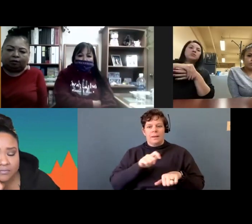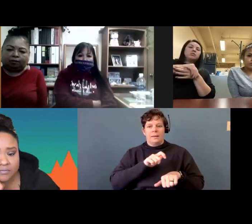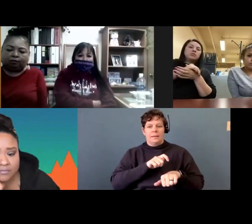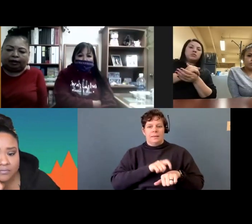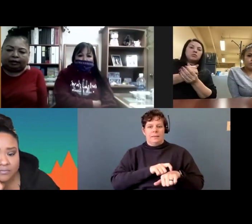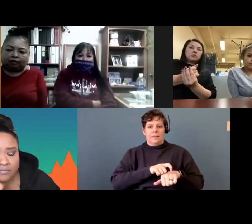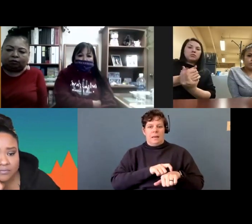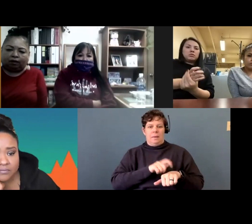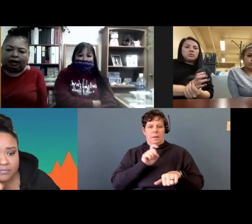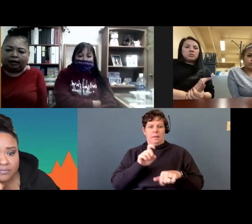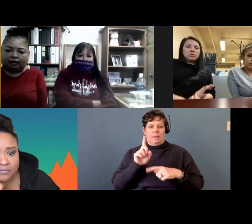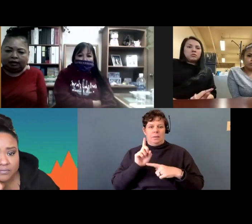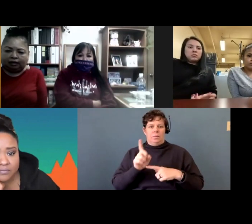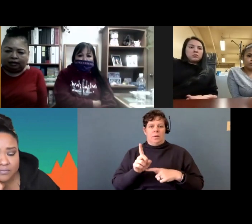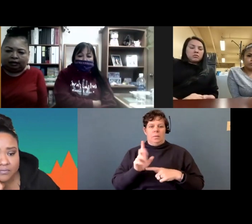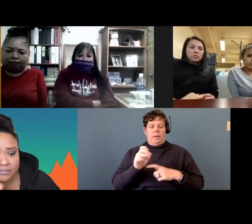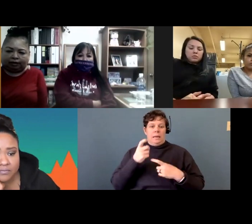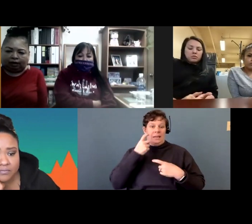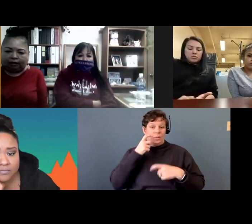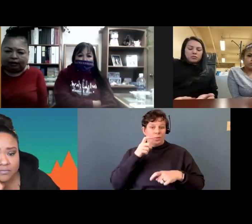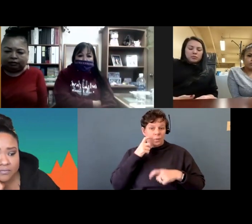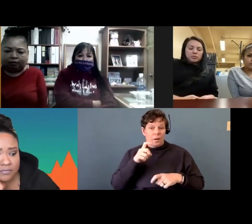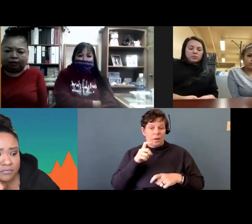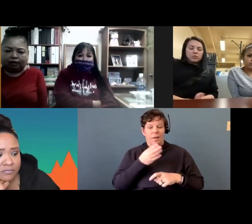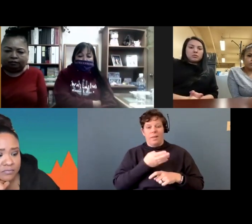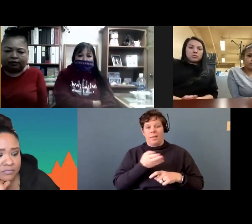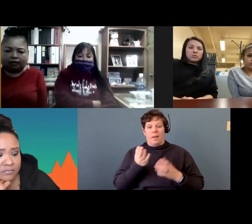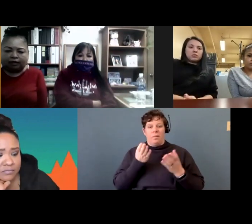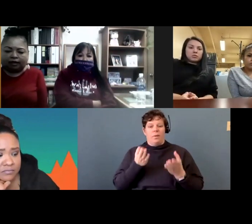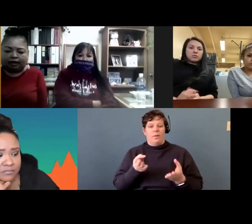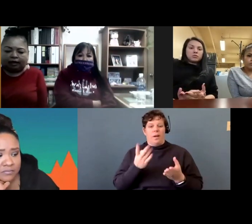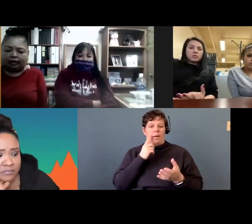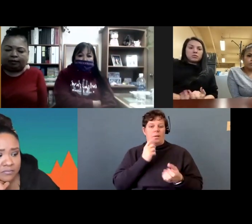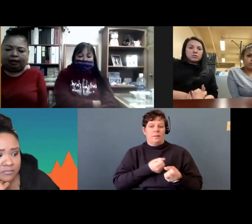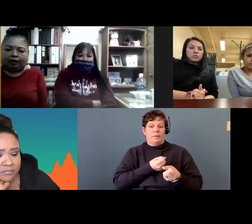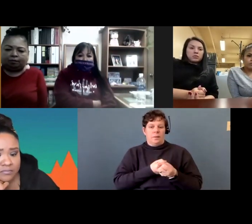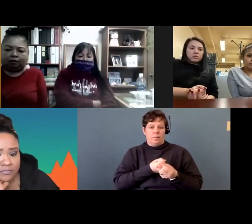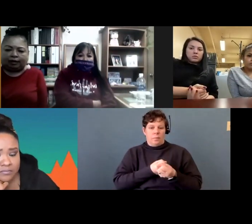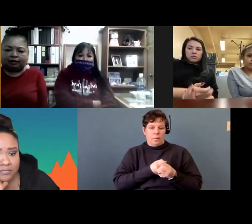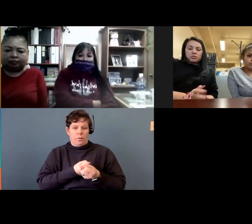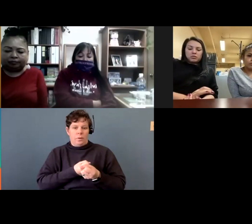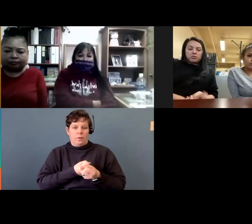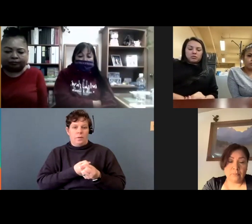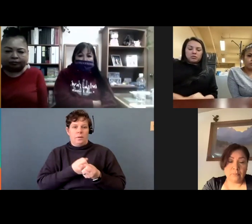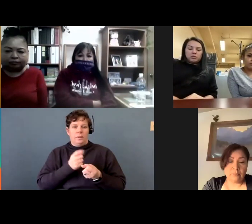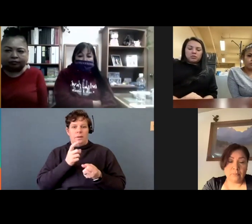have a moment where I needed to cry that they were there and they were supportive and they let me have that moment.